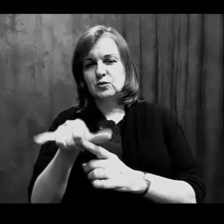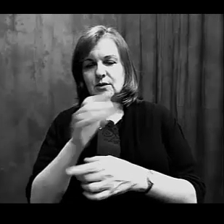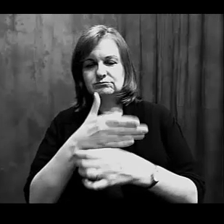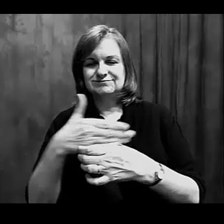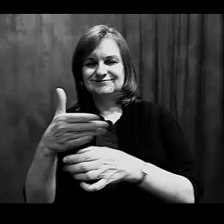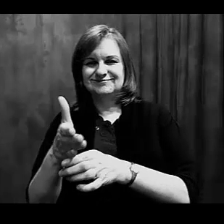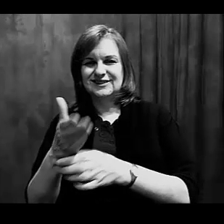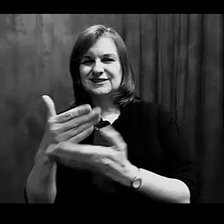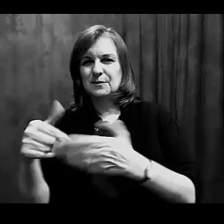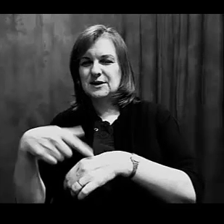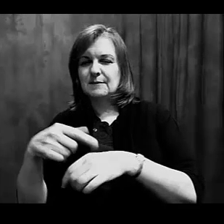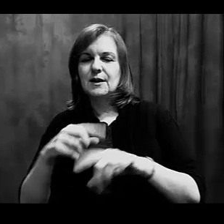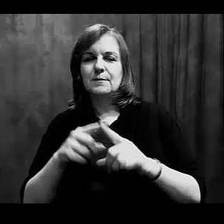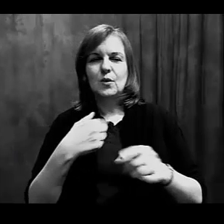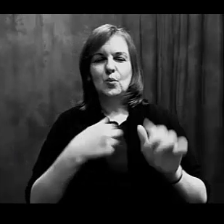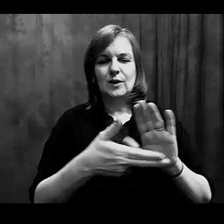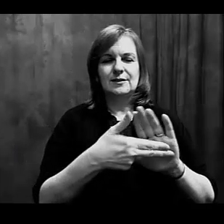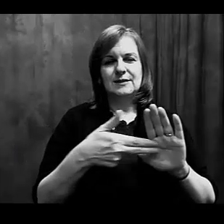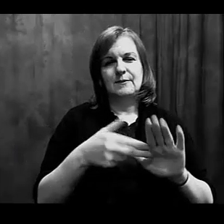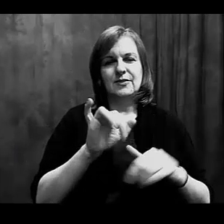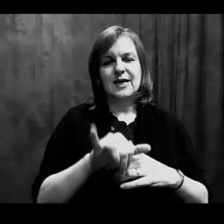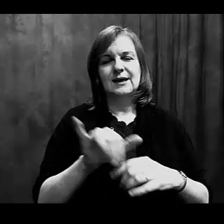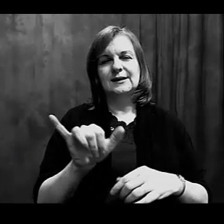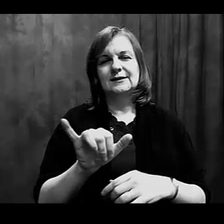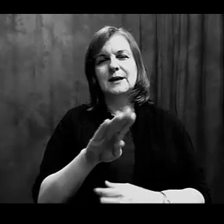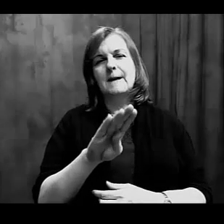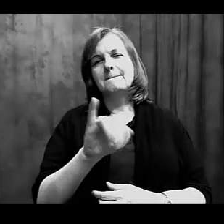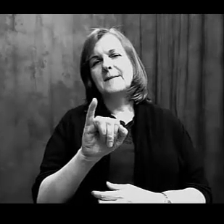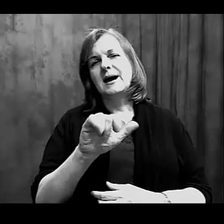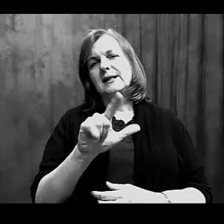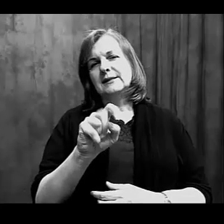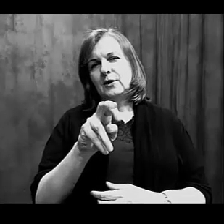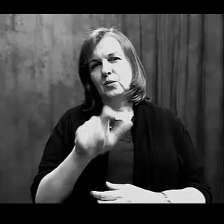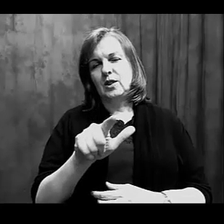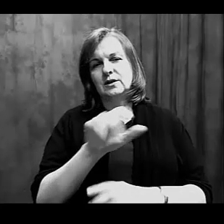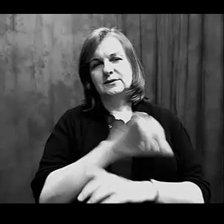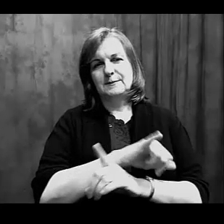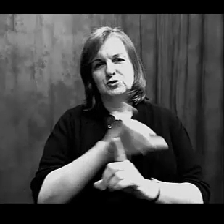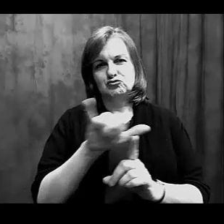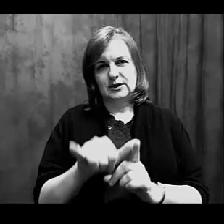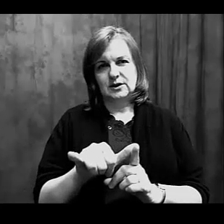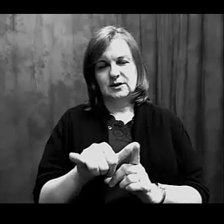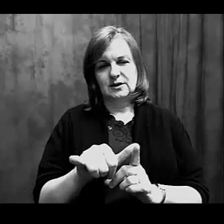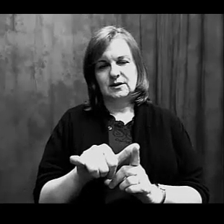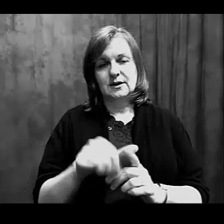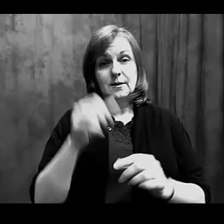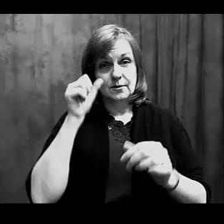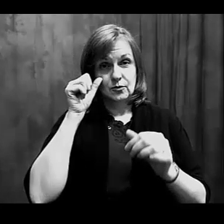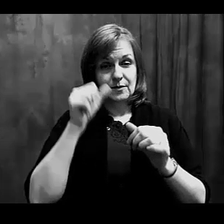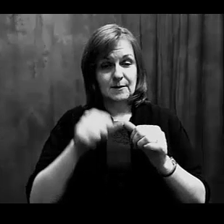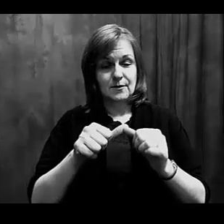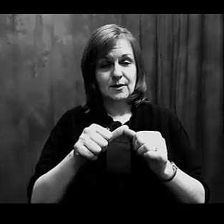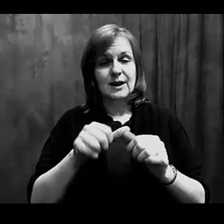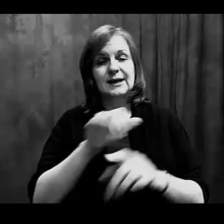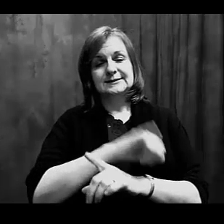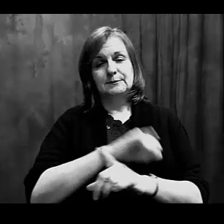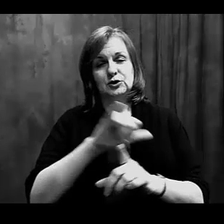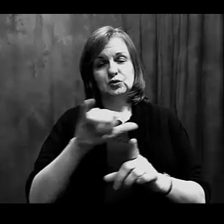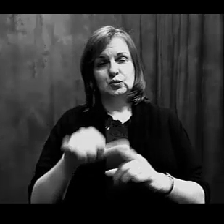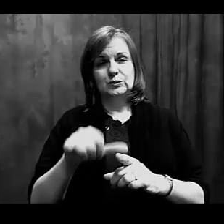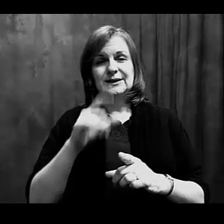classify them as bilateral in their symmetry, because symmetry is all determined